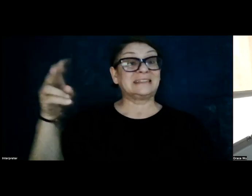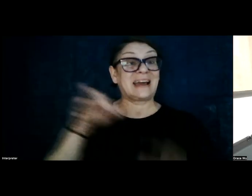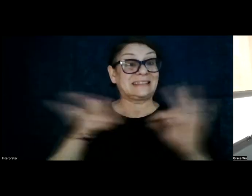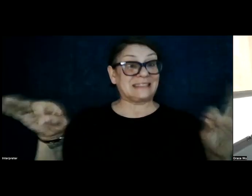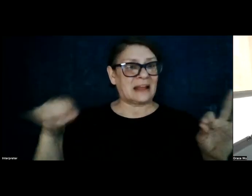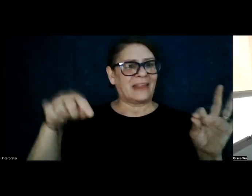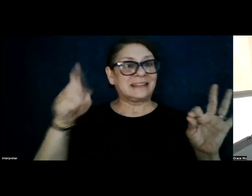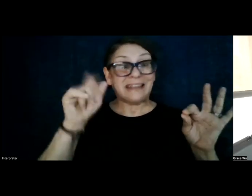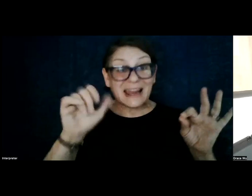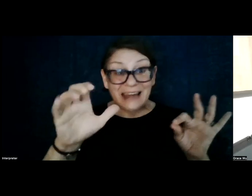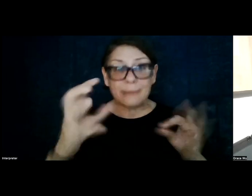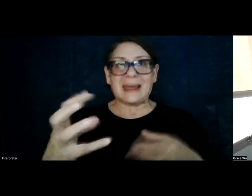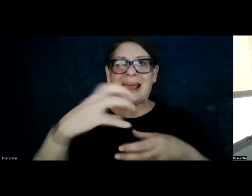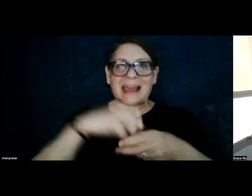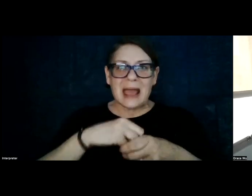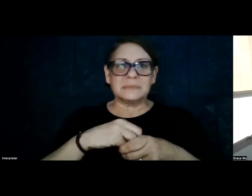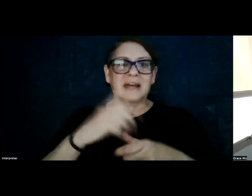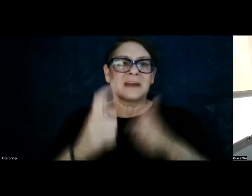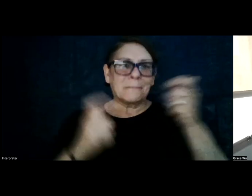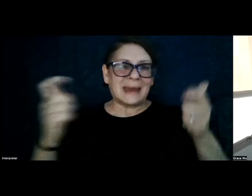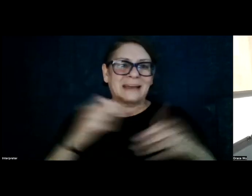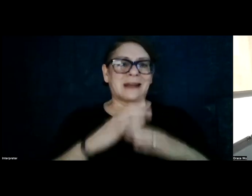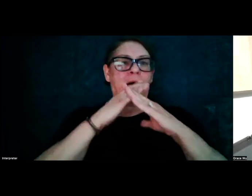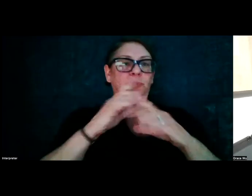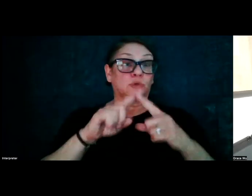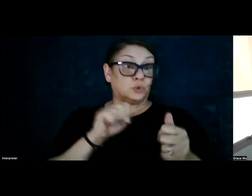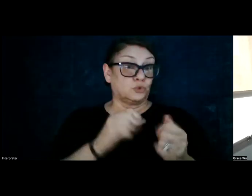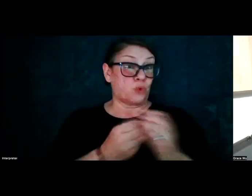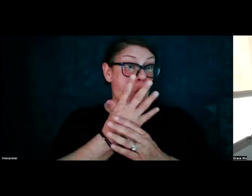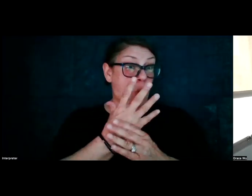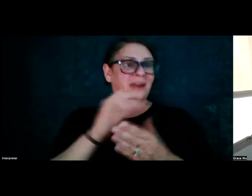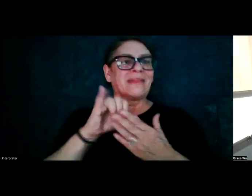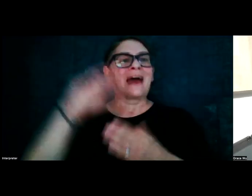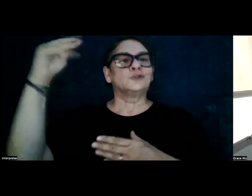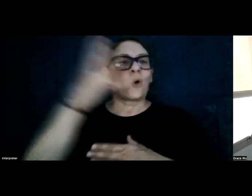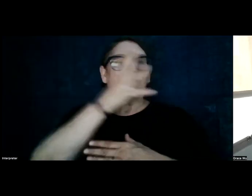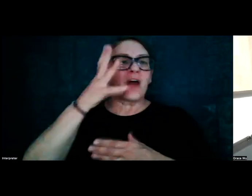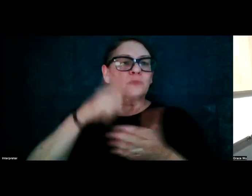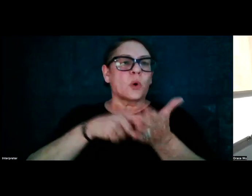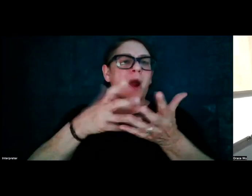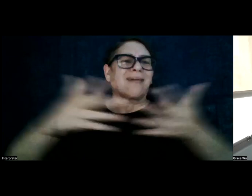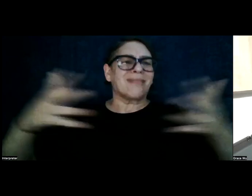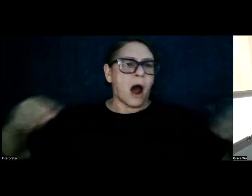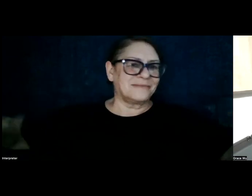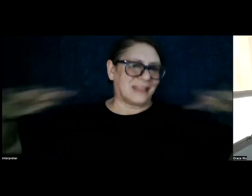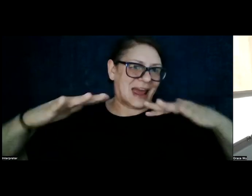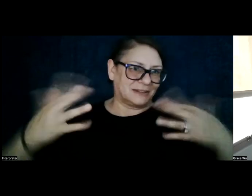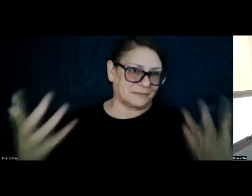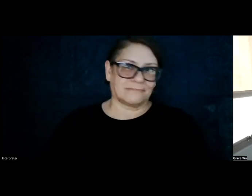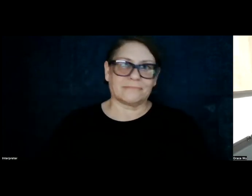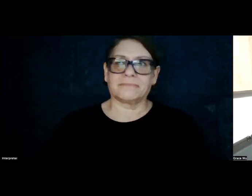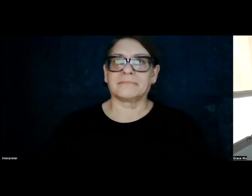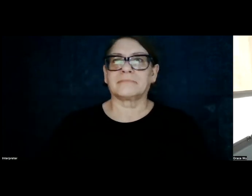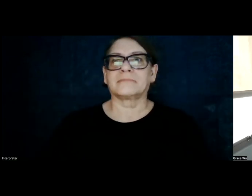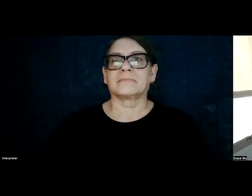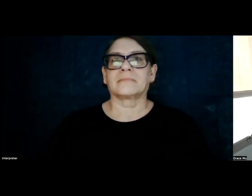dynamic encapsulates the industry's biggest obstacle to growth, that solar farms require huge amounts of land. So I want to